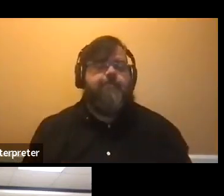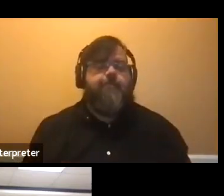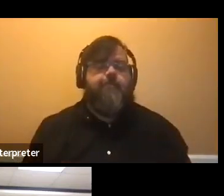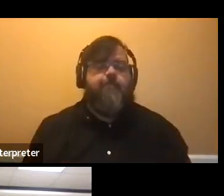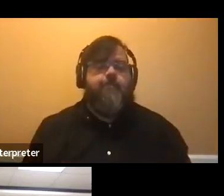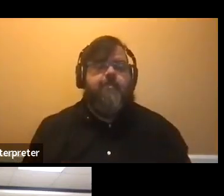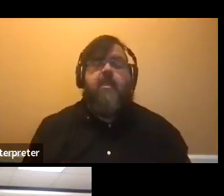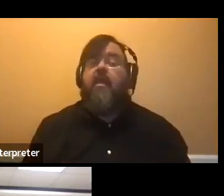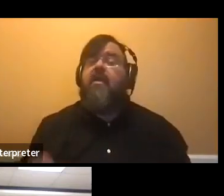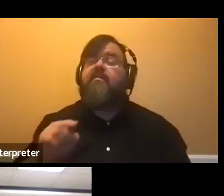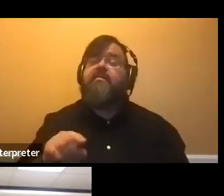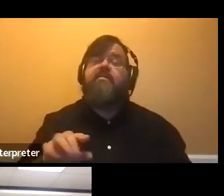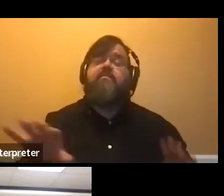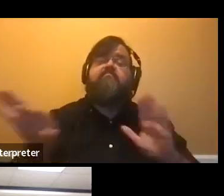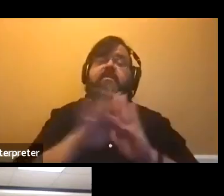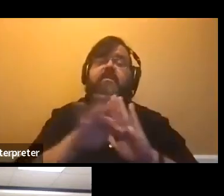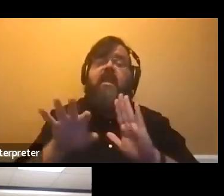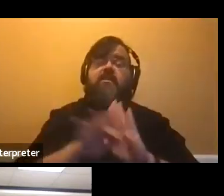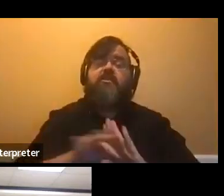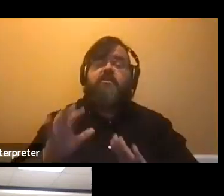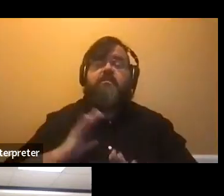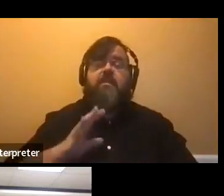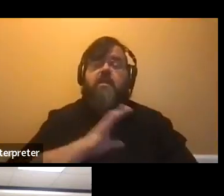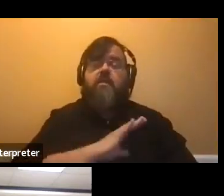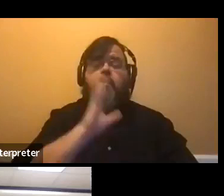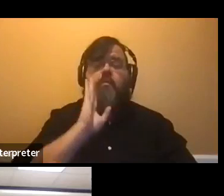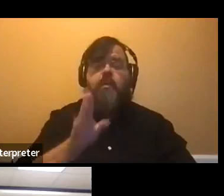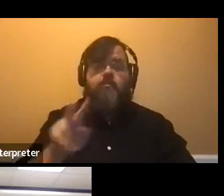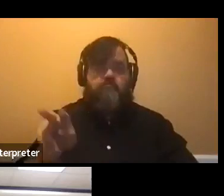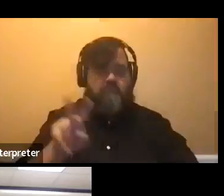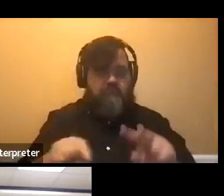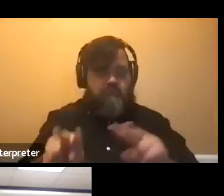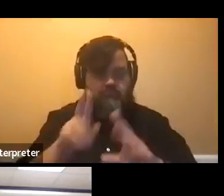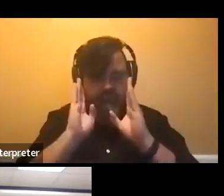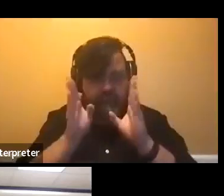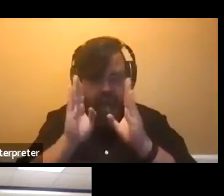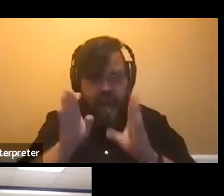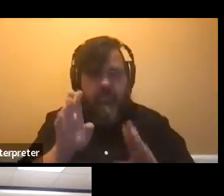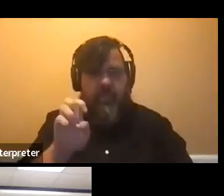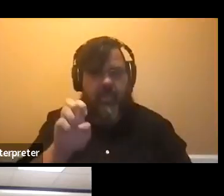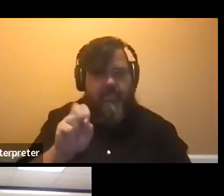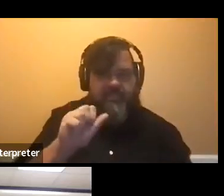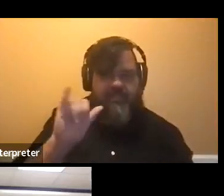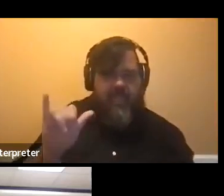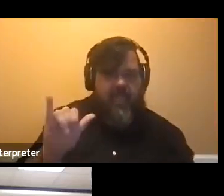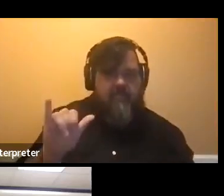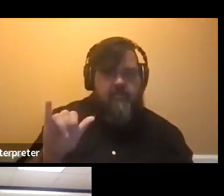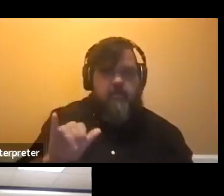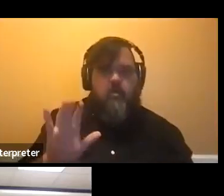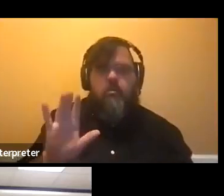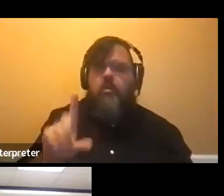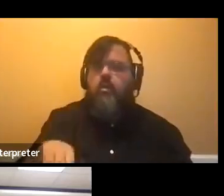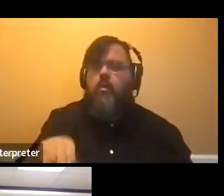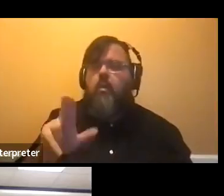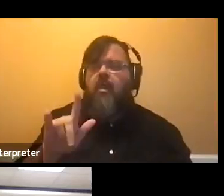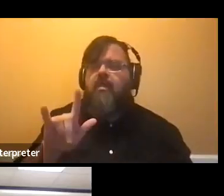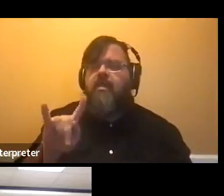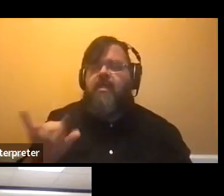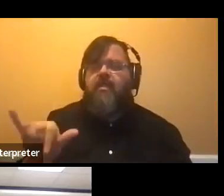pay quite a bit of attention to your answers to the essay. So they really will be looking at the quality of that answer.